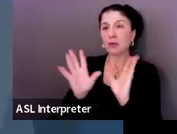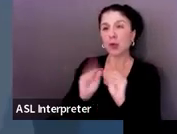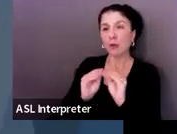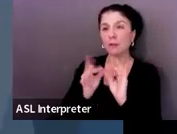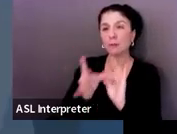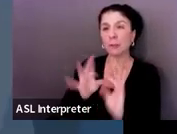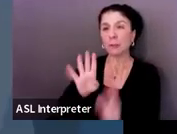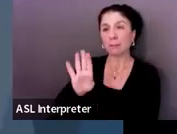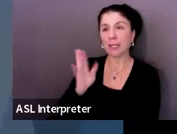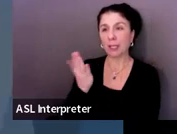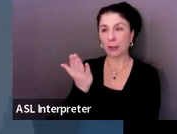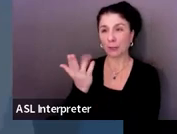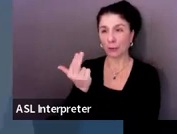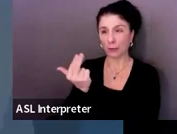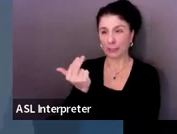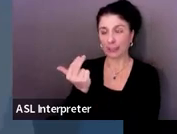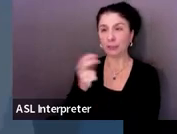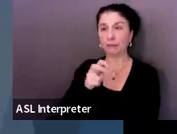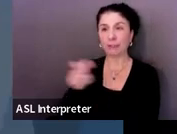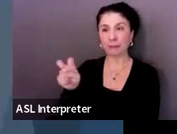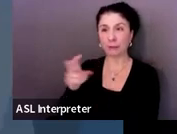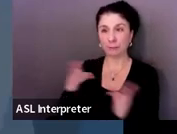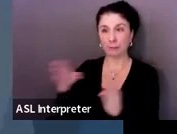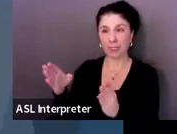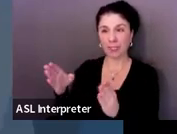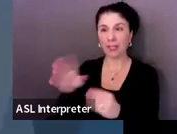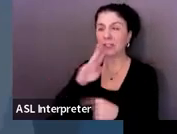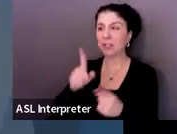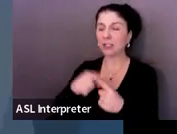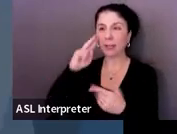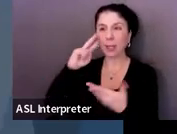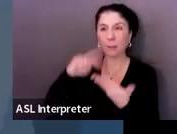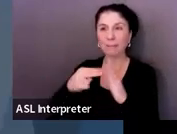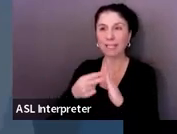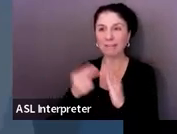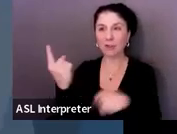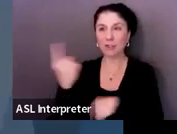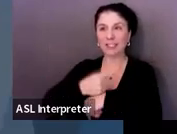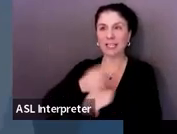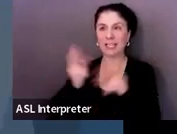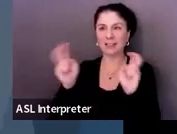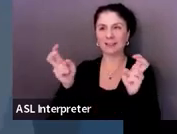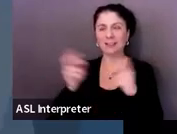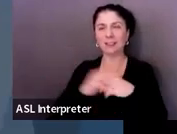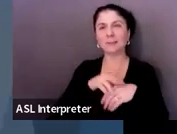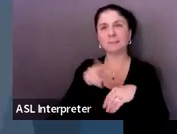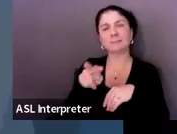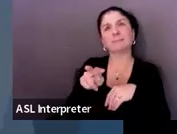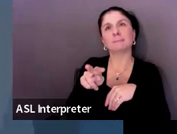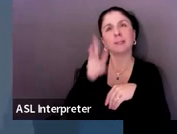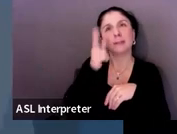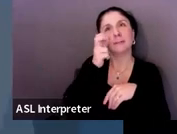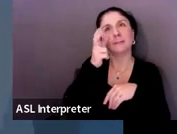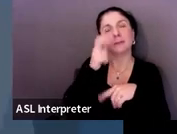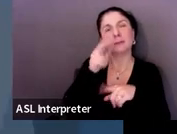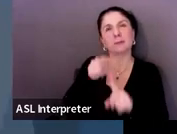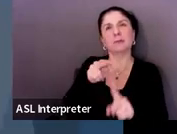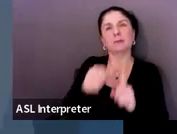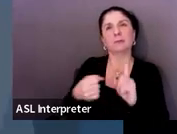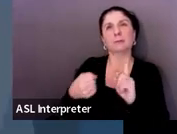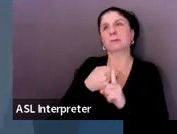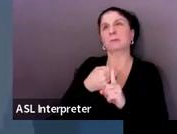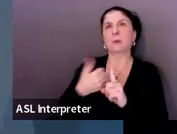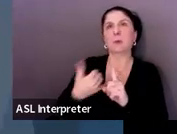planning. And they really talked about this concept of meaningful day. And as I was sitting there listening to it, I was really just so struck with how